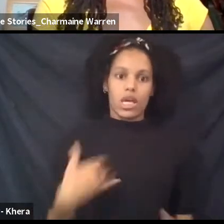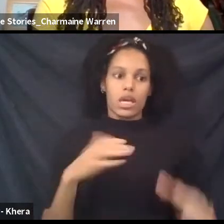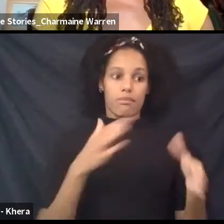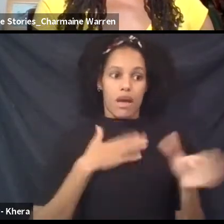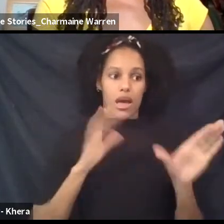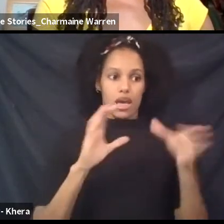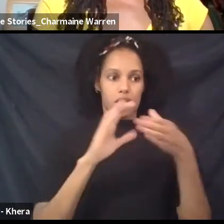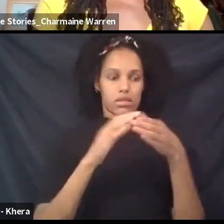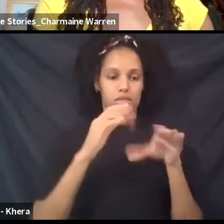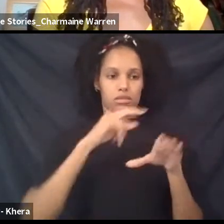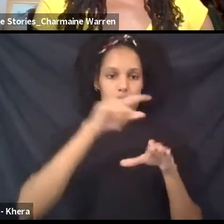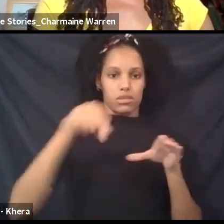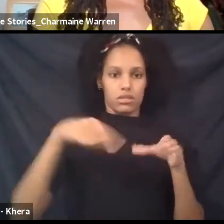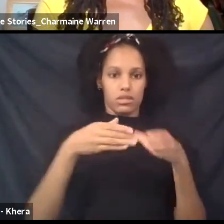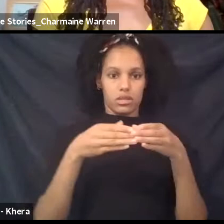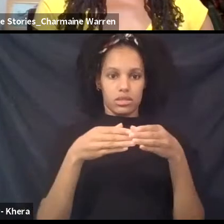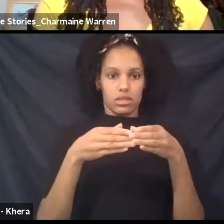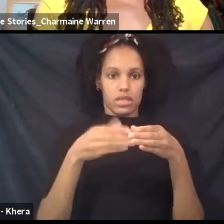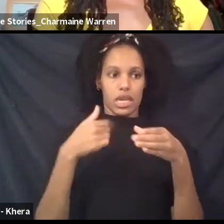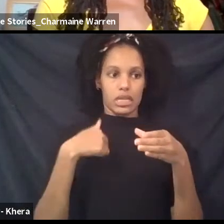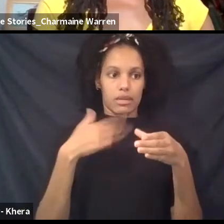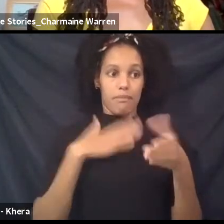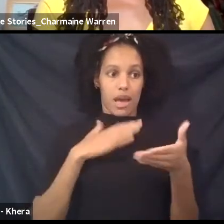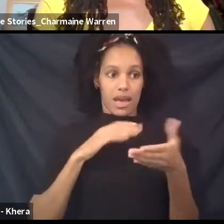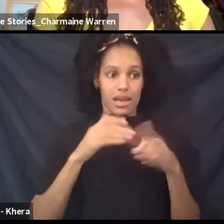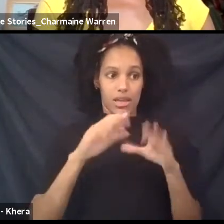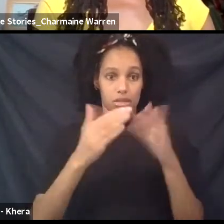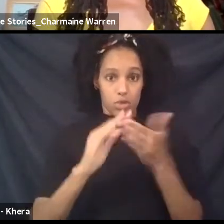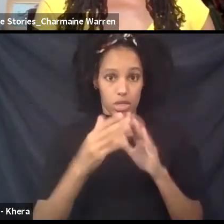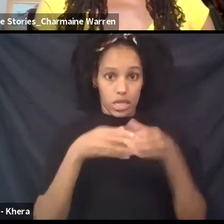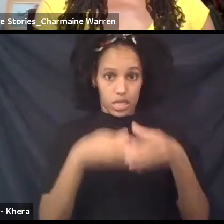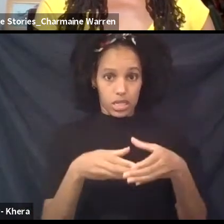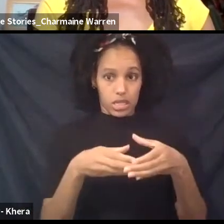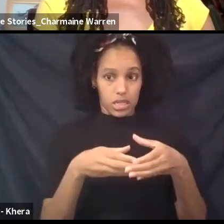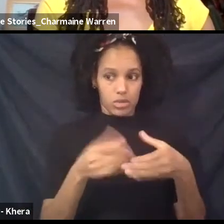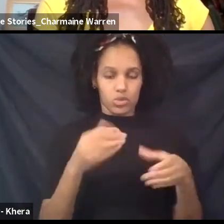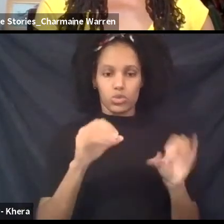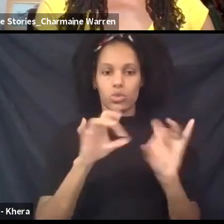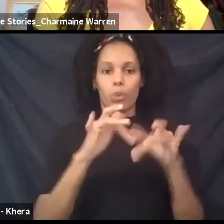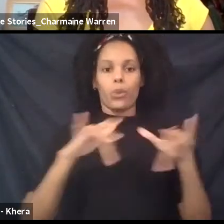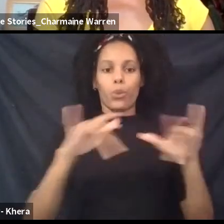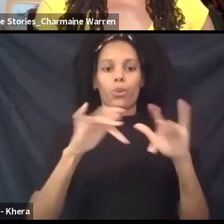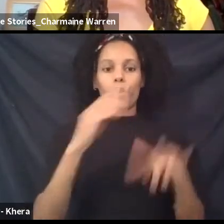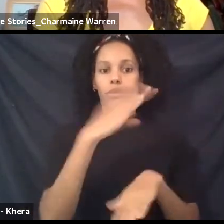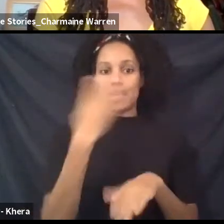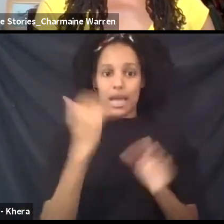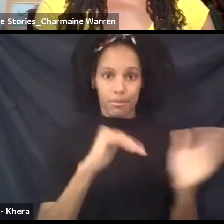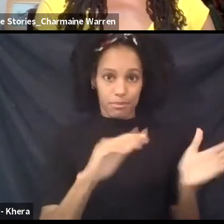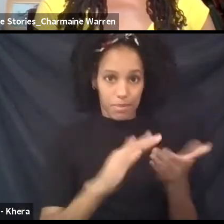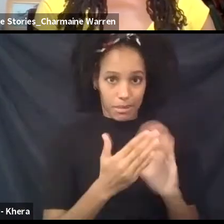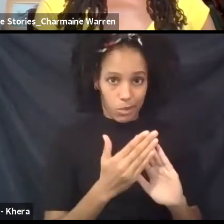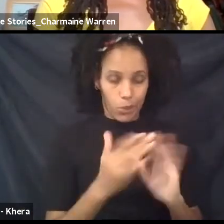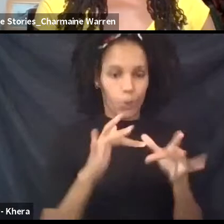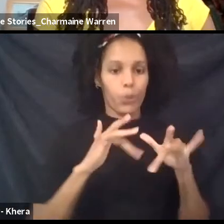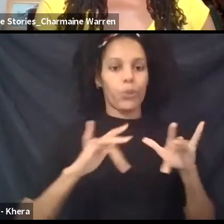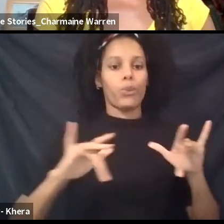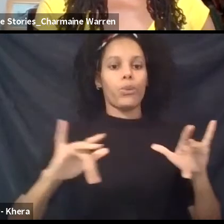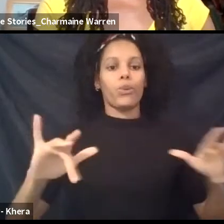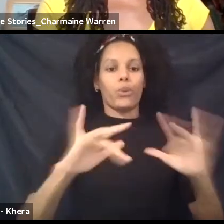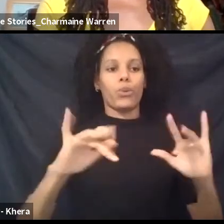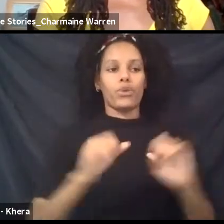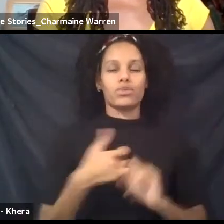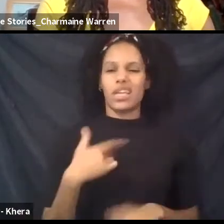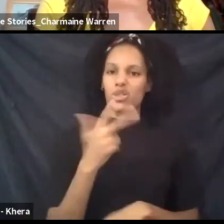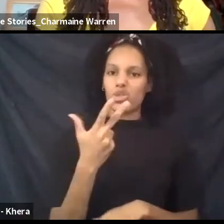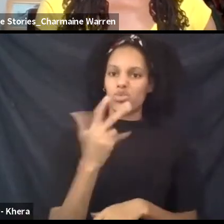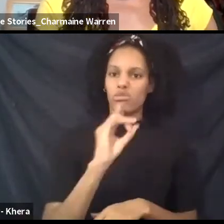when you come outside of that Rondo community, there were no Black people in the, in Minnesota, really. Like, we're only like 3% of the